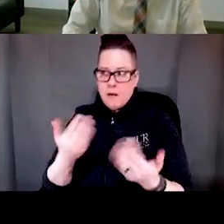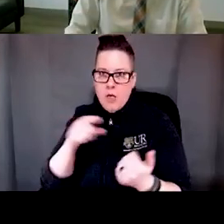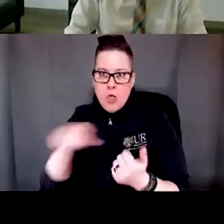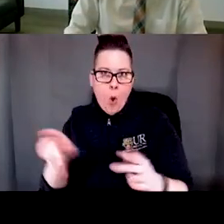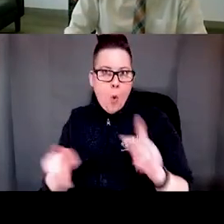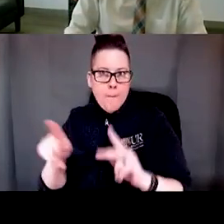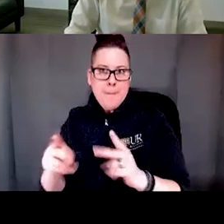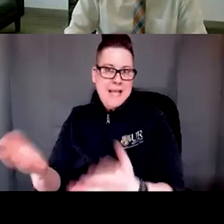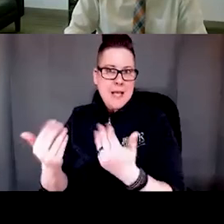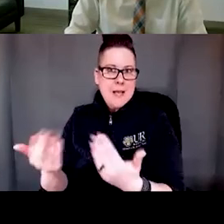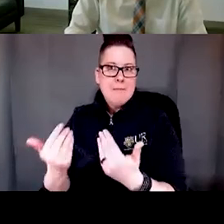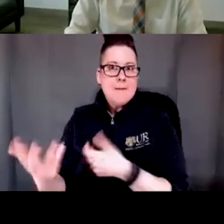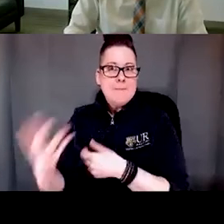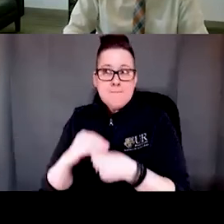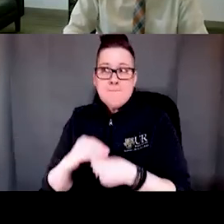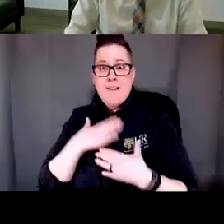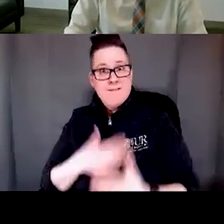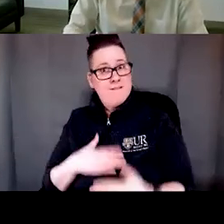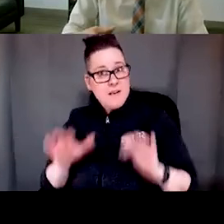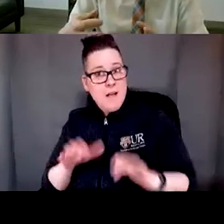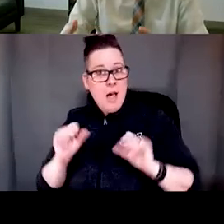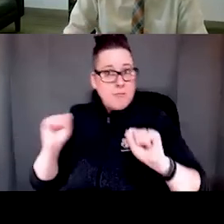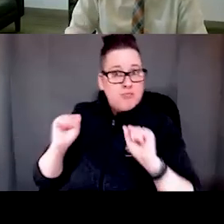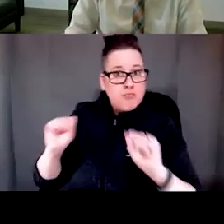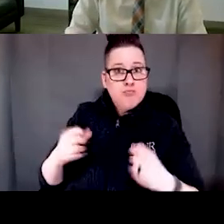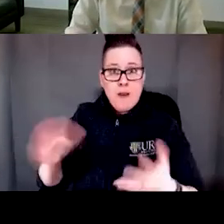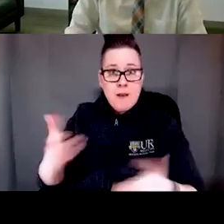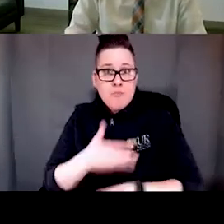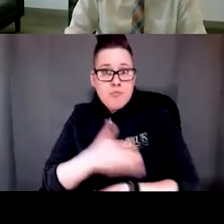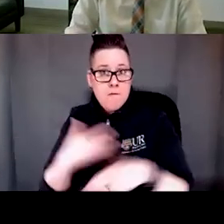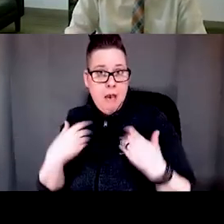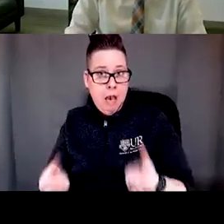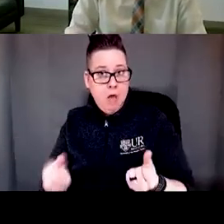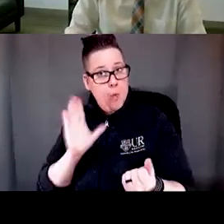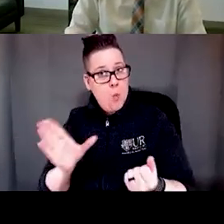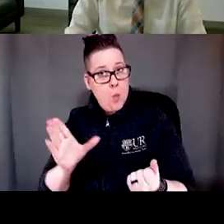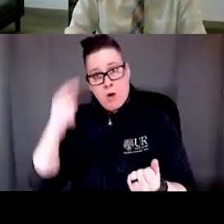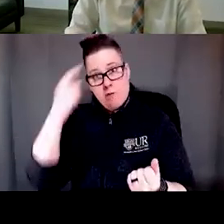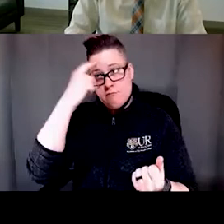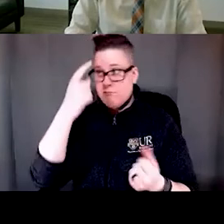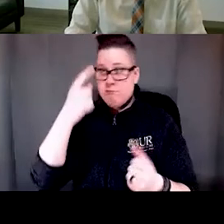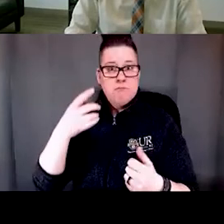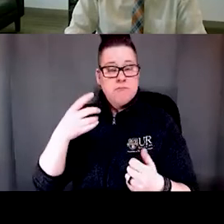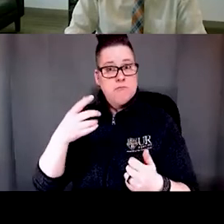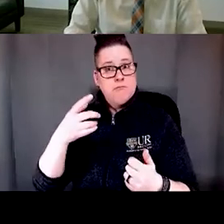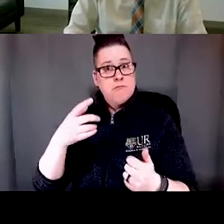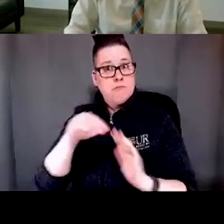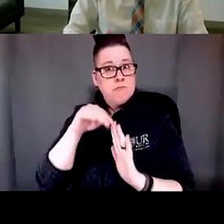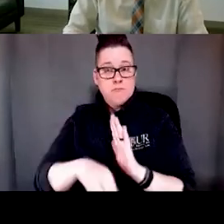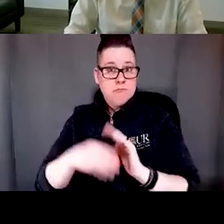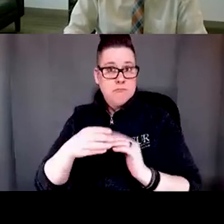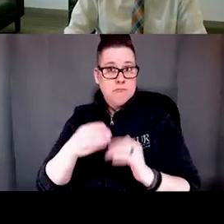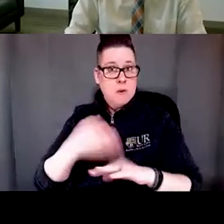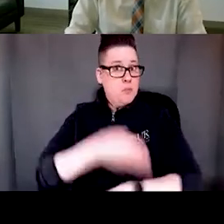physical activity and health promotion and we see that we see a difference or at least